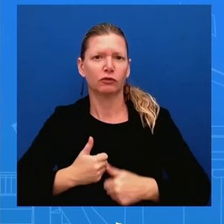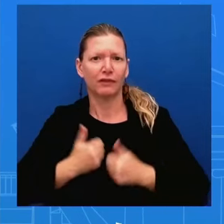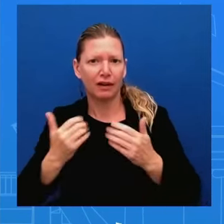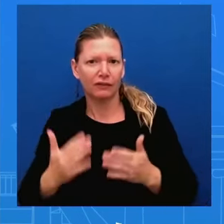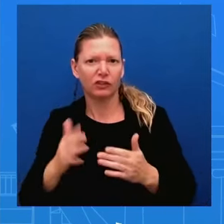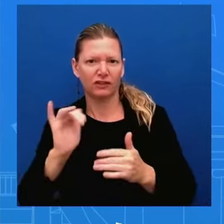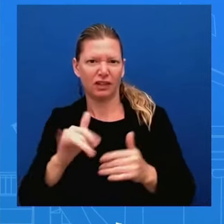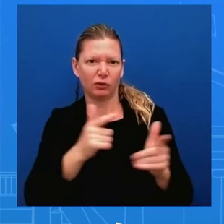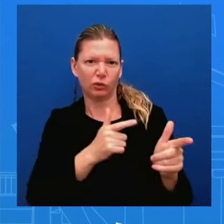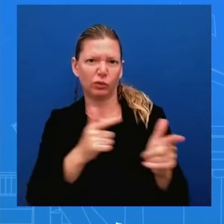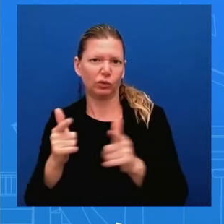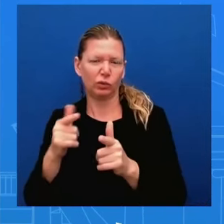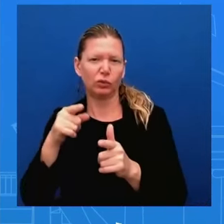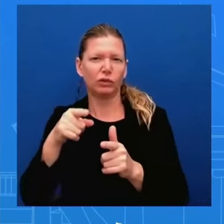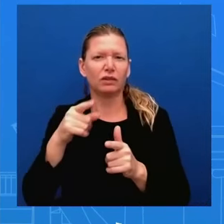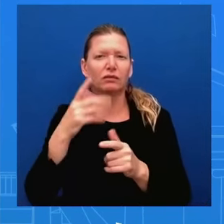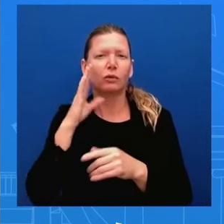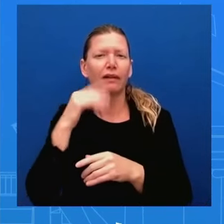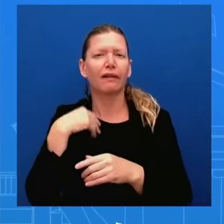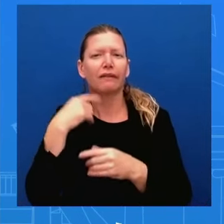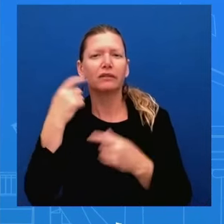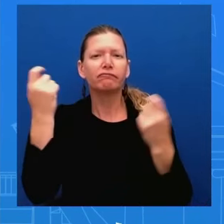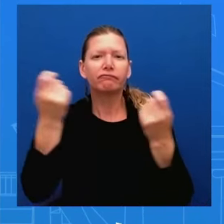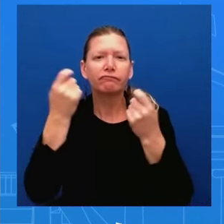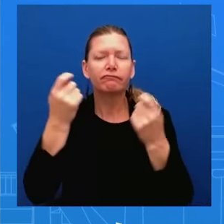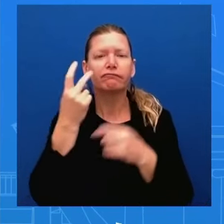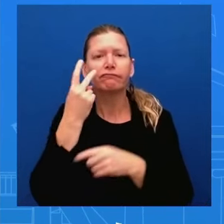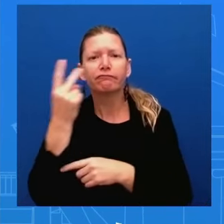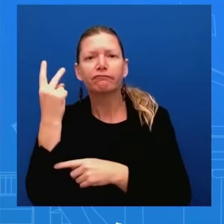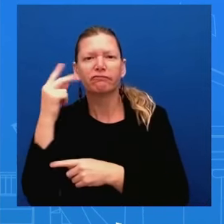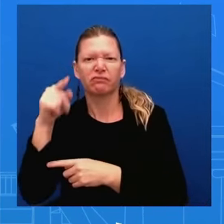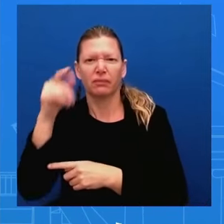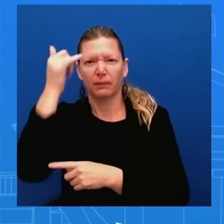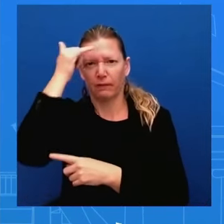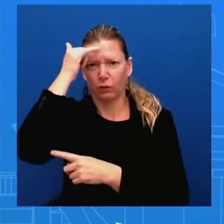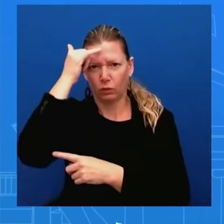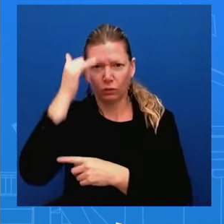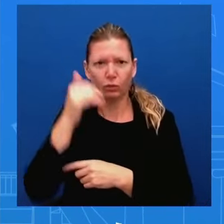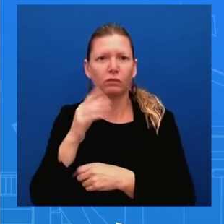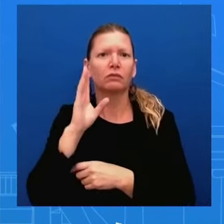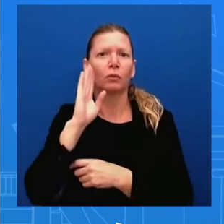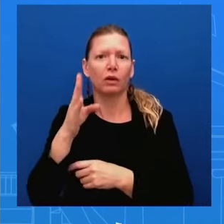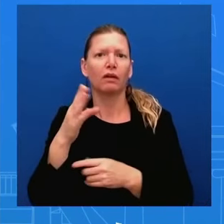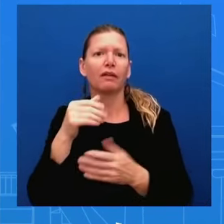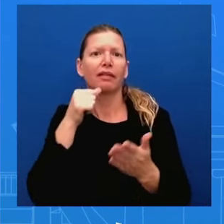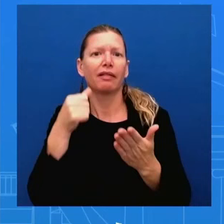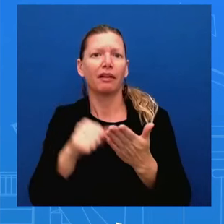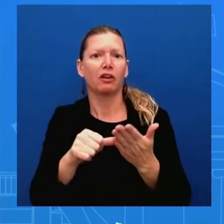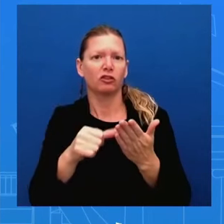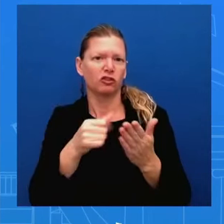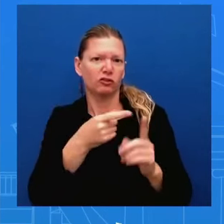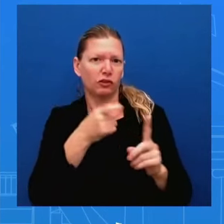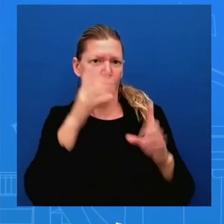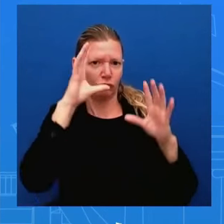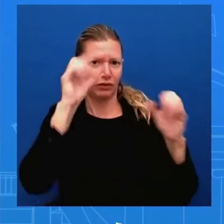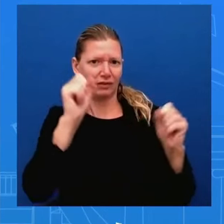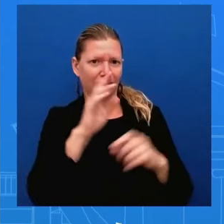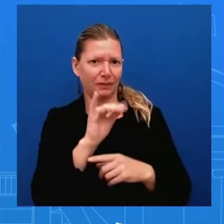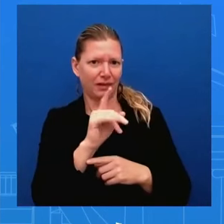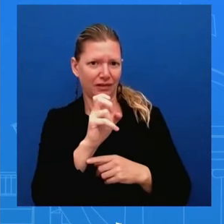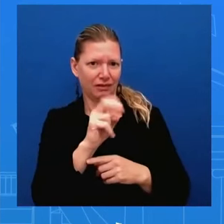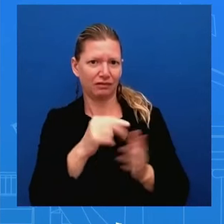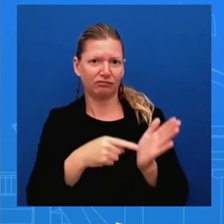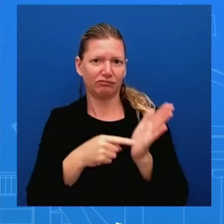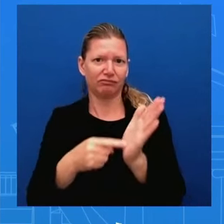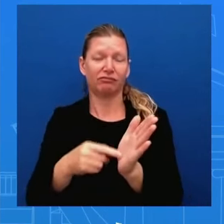from president biden in his letter the president shares his condolences and reiterates his commitment